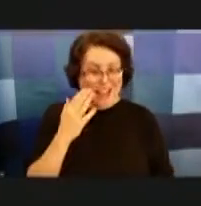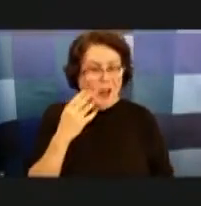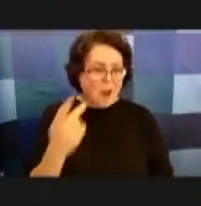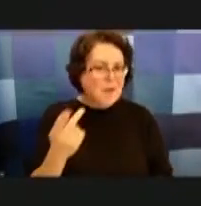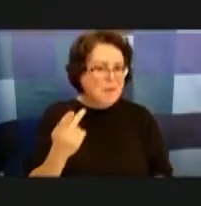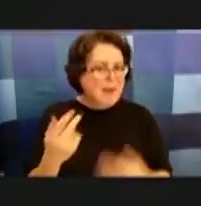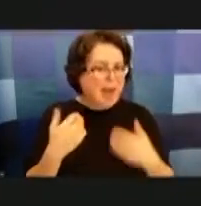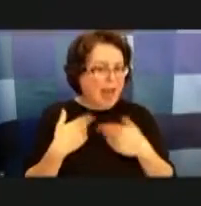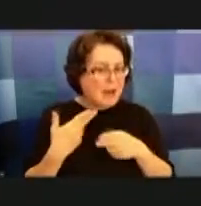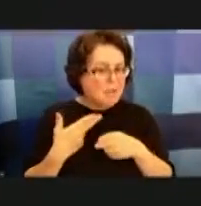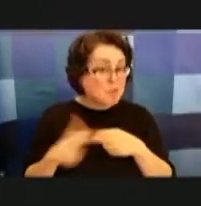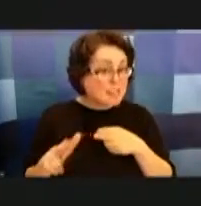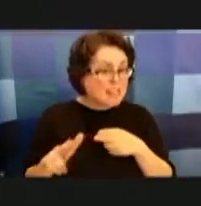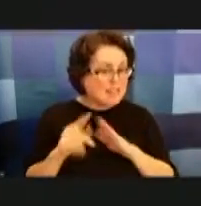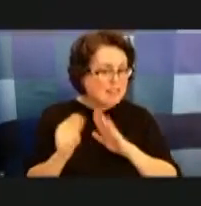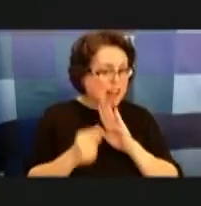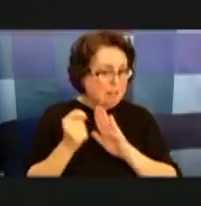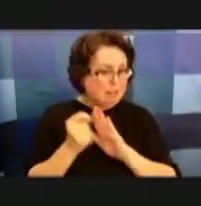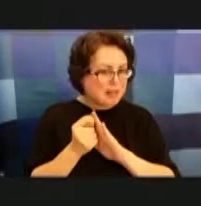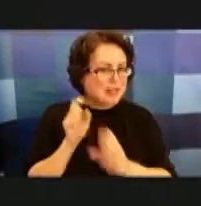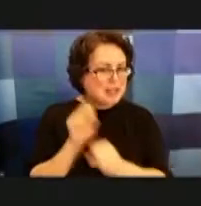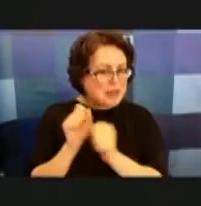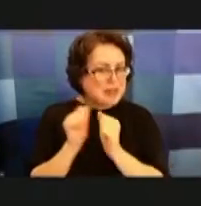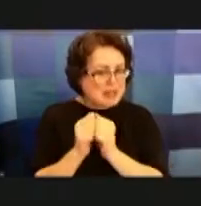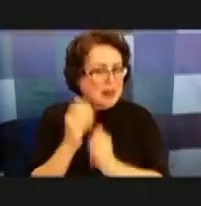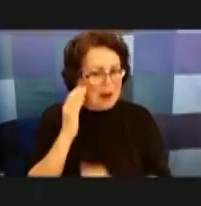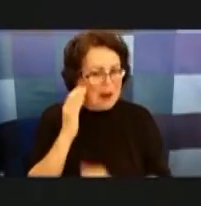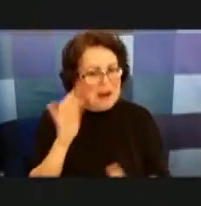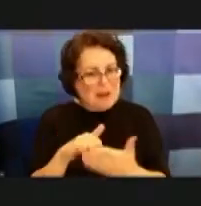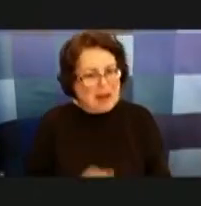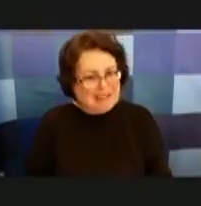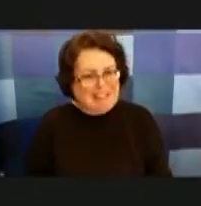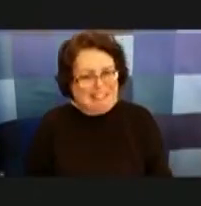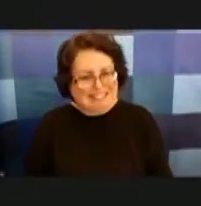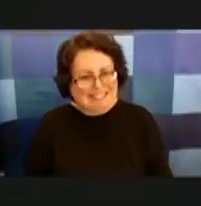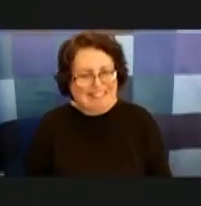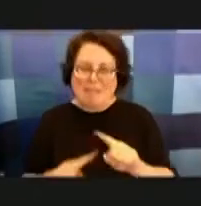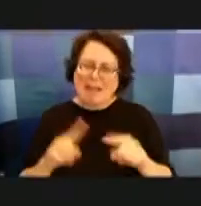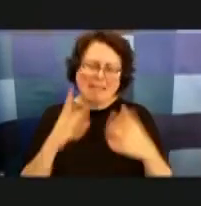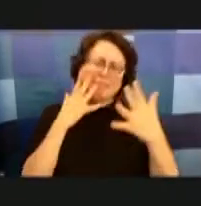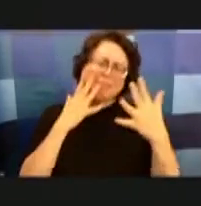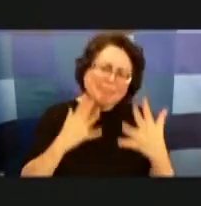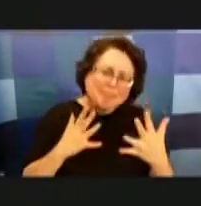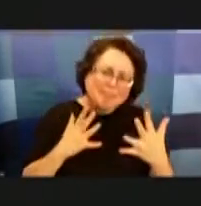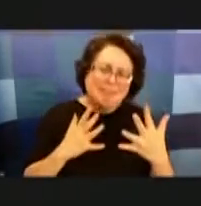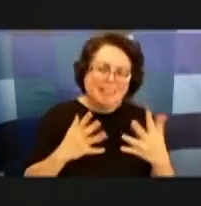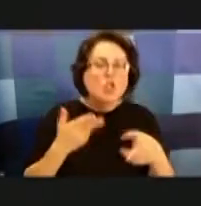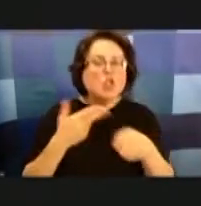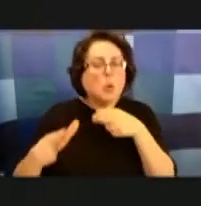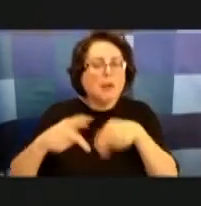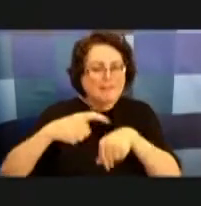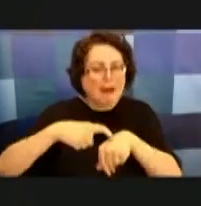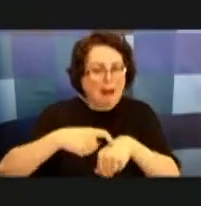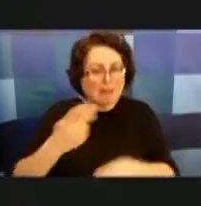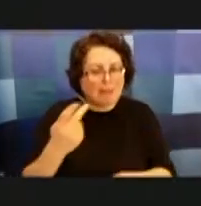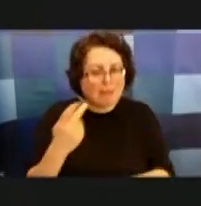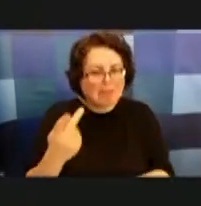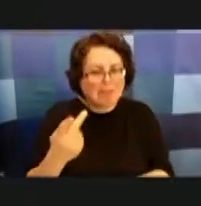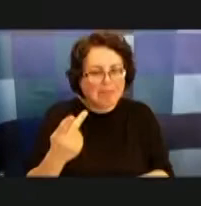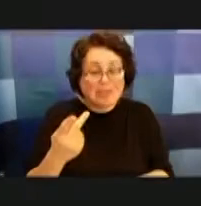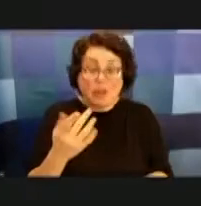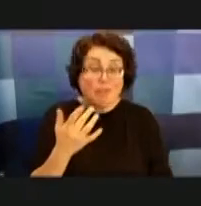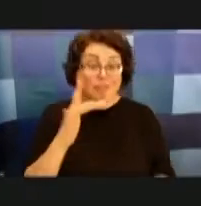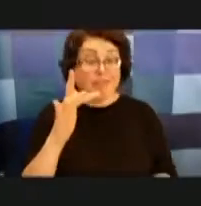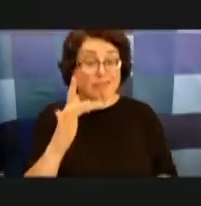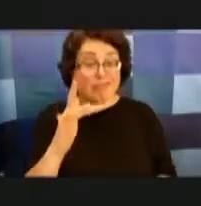brief period of working together so i feel uh you know it's unfortunate it's being cut short but i wish you all the best in your